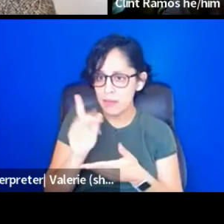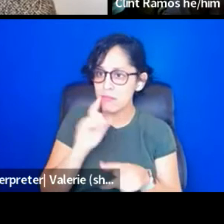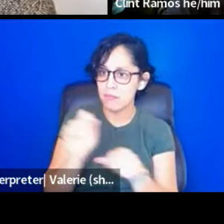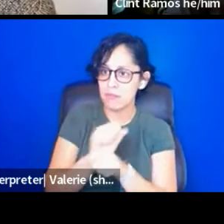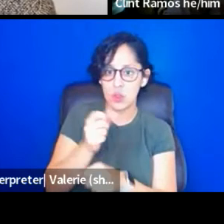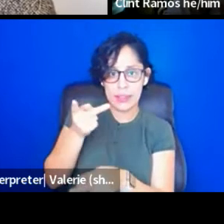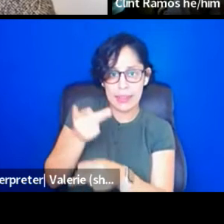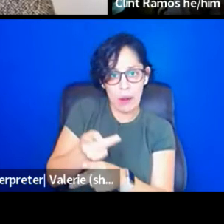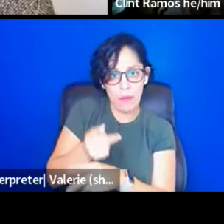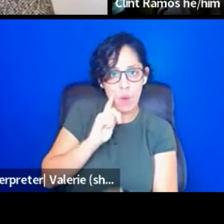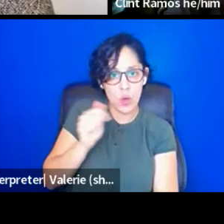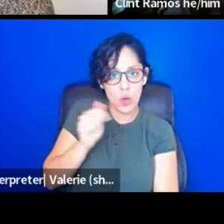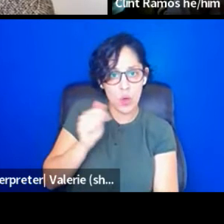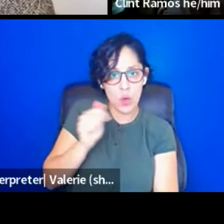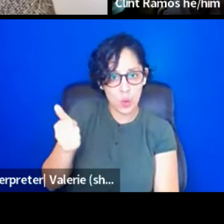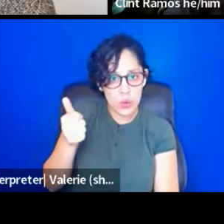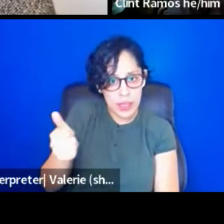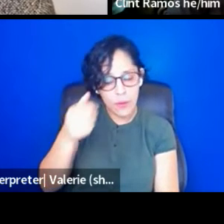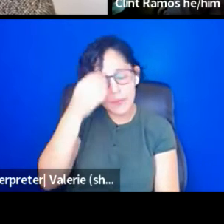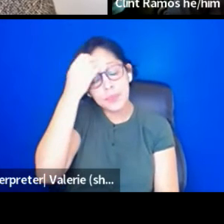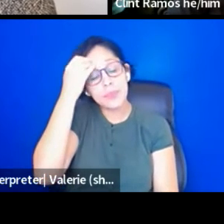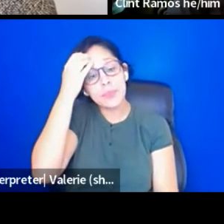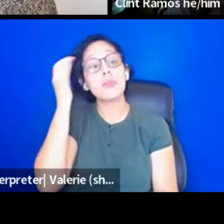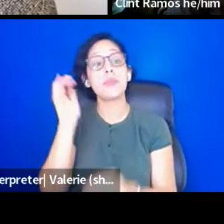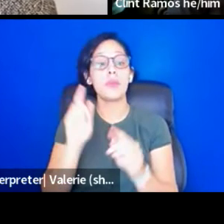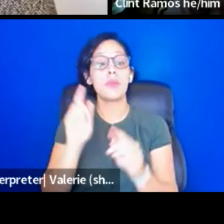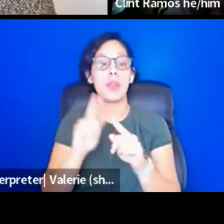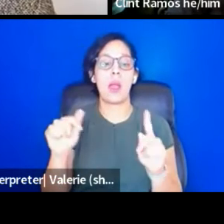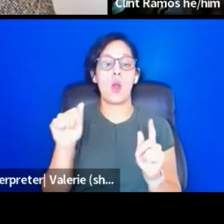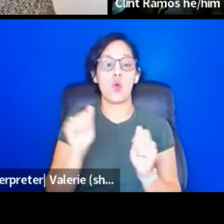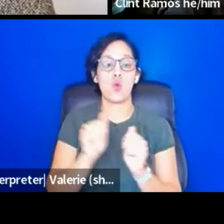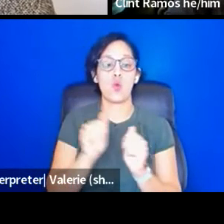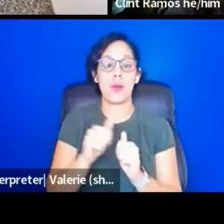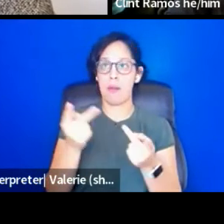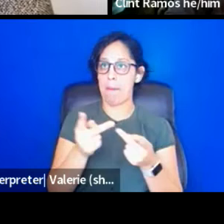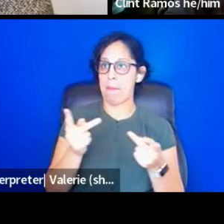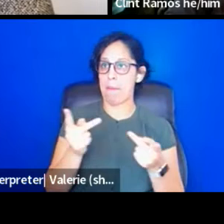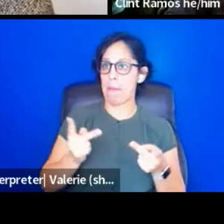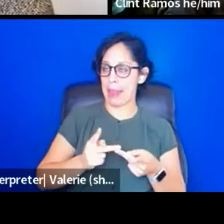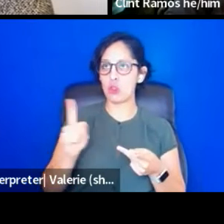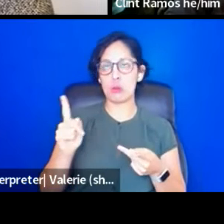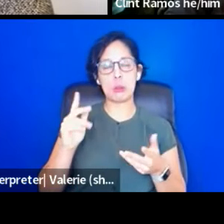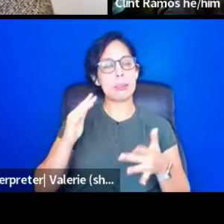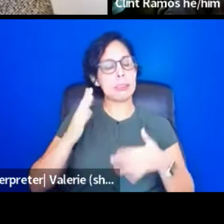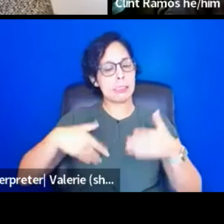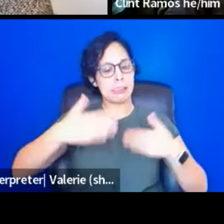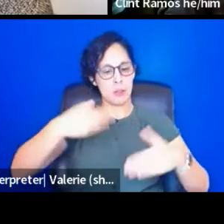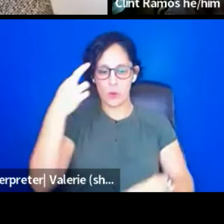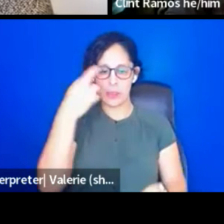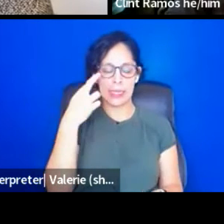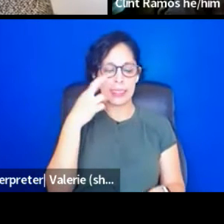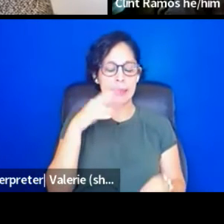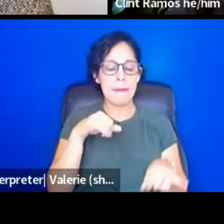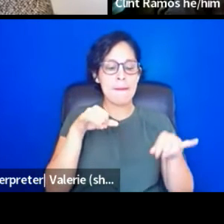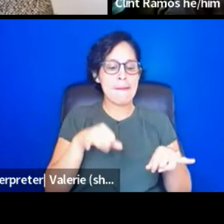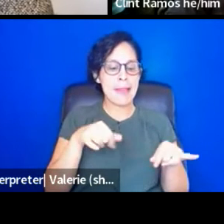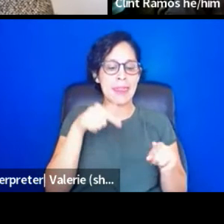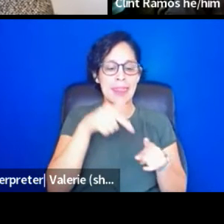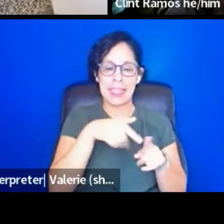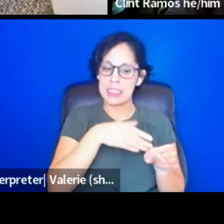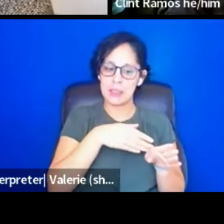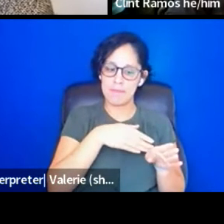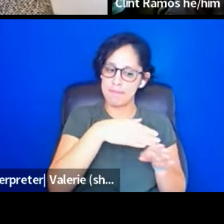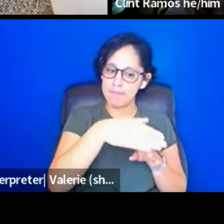for yourself. But if in the space, you're at a point where you cannot continue on that professional path with that organization,